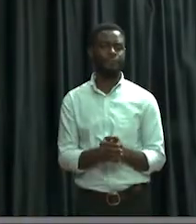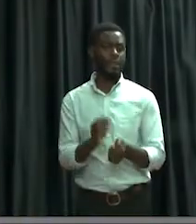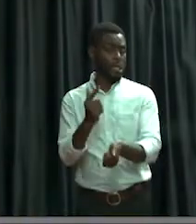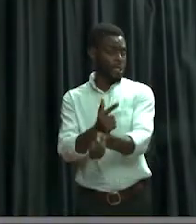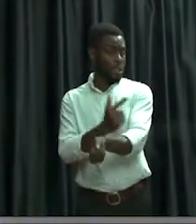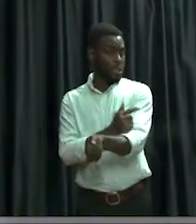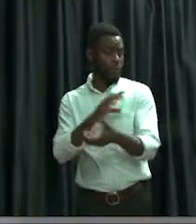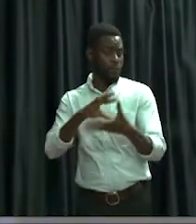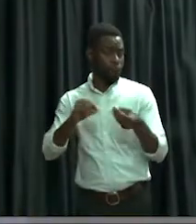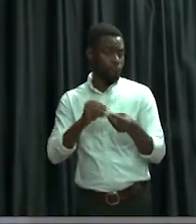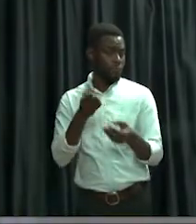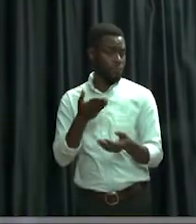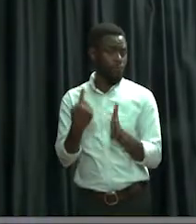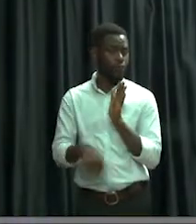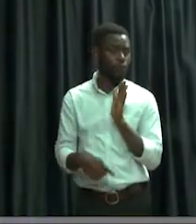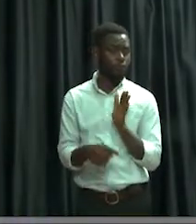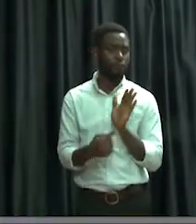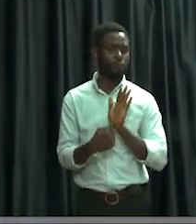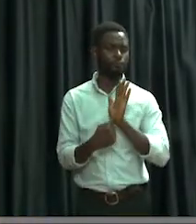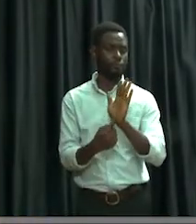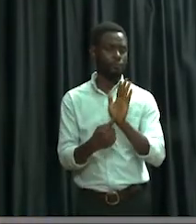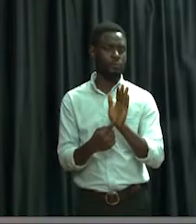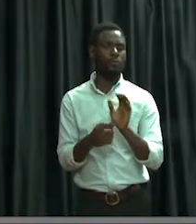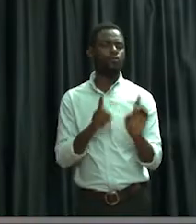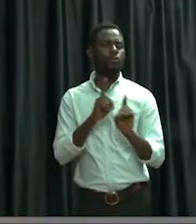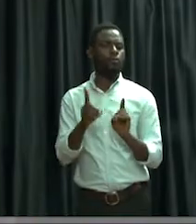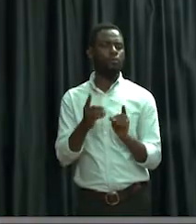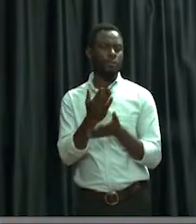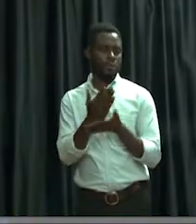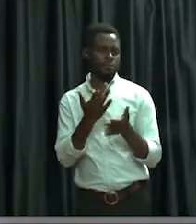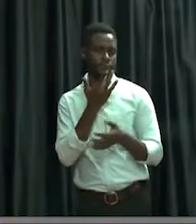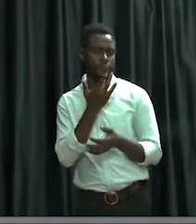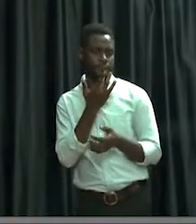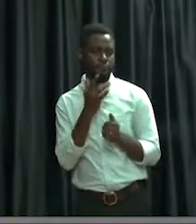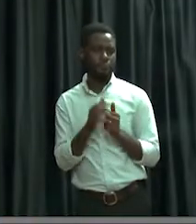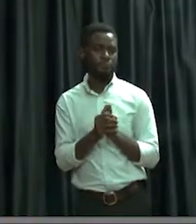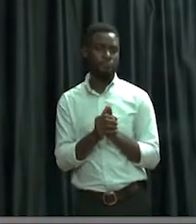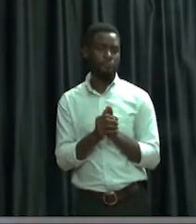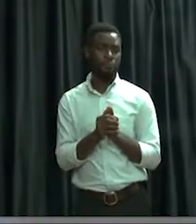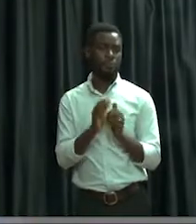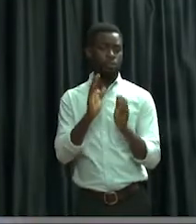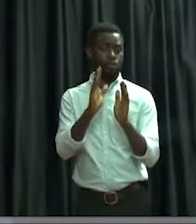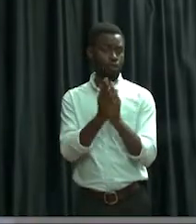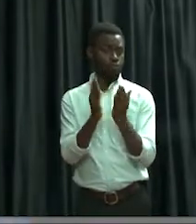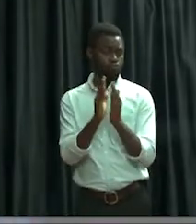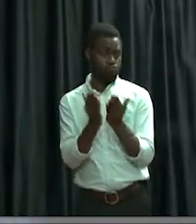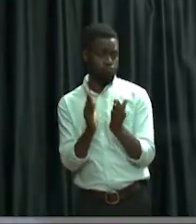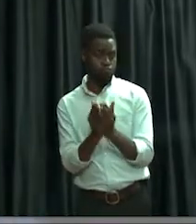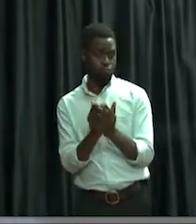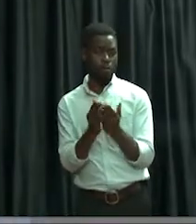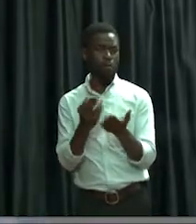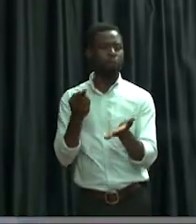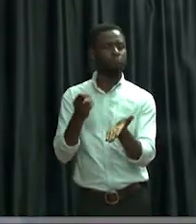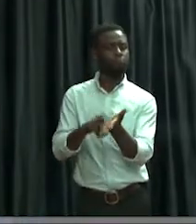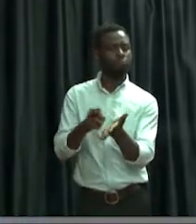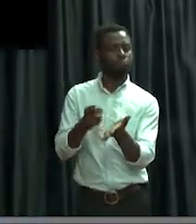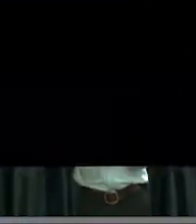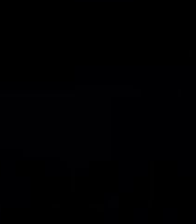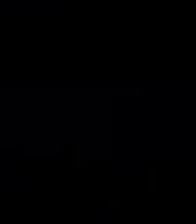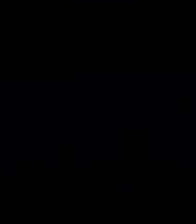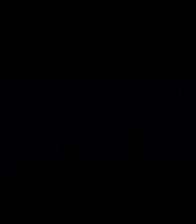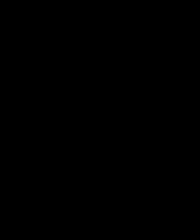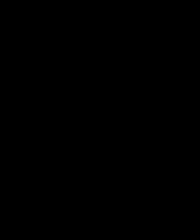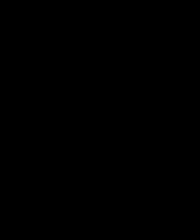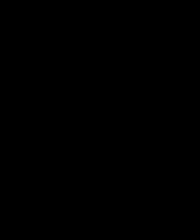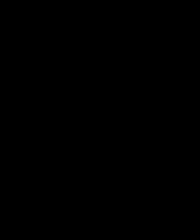The lessons from this story are evident. So do me a favor. Take out your notebook and write down